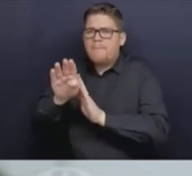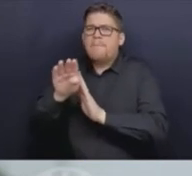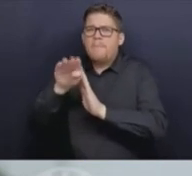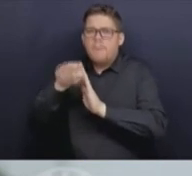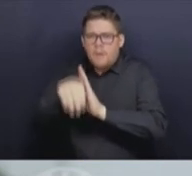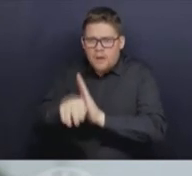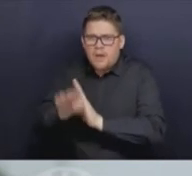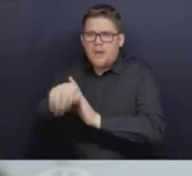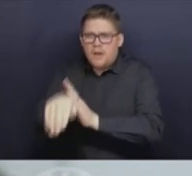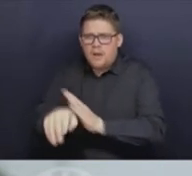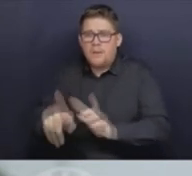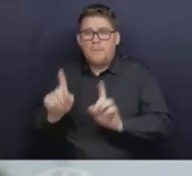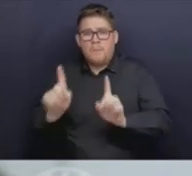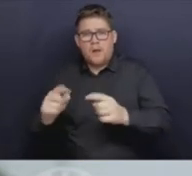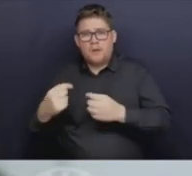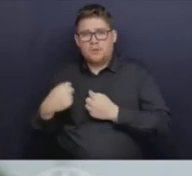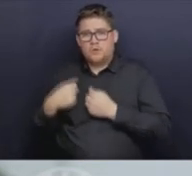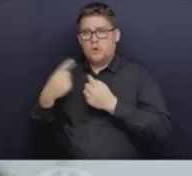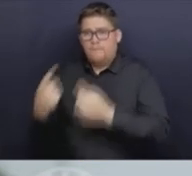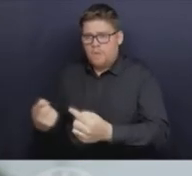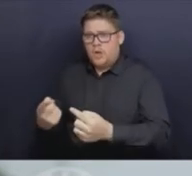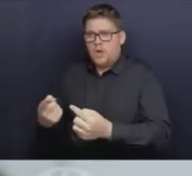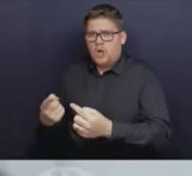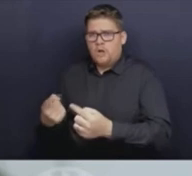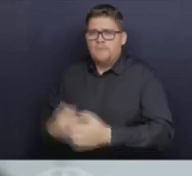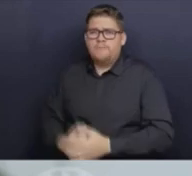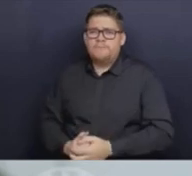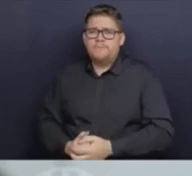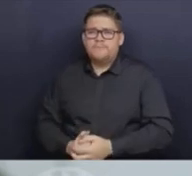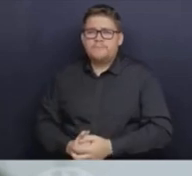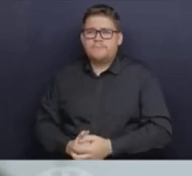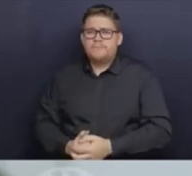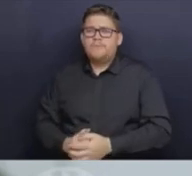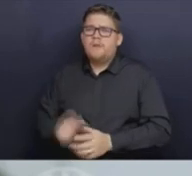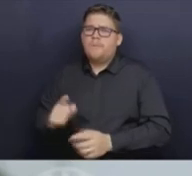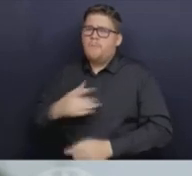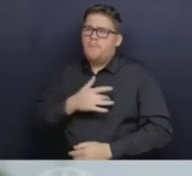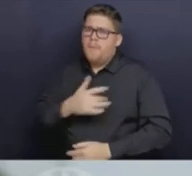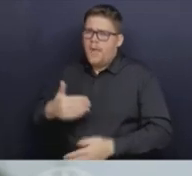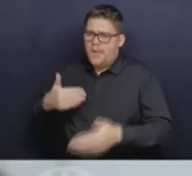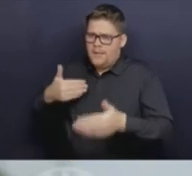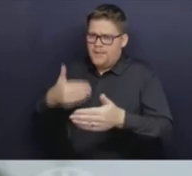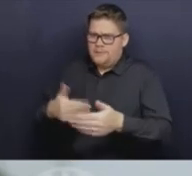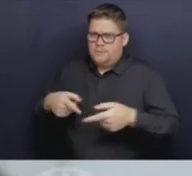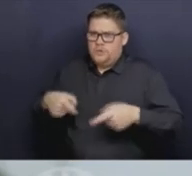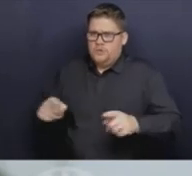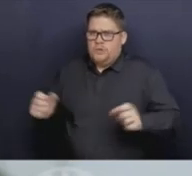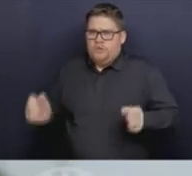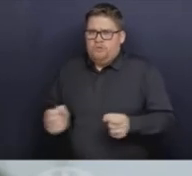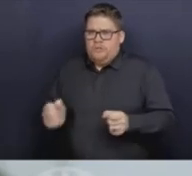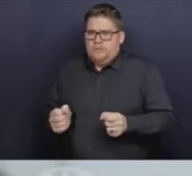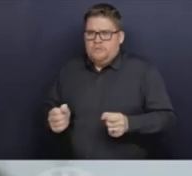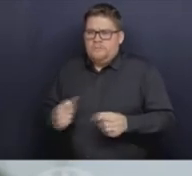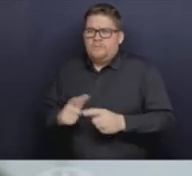of it, but it does tend to happen later in the season and it tends not to be as severe because most of us have had